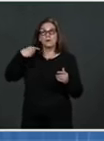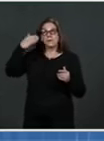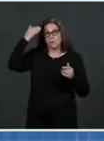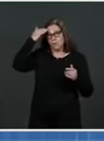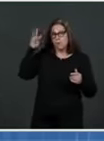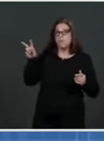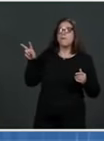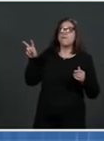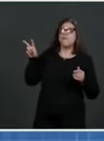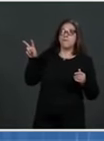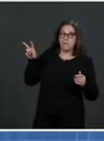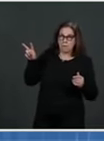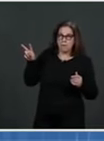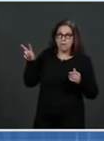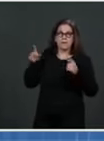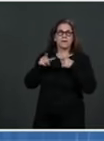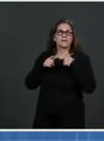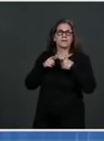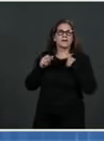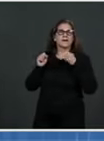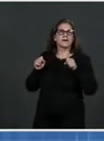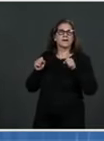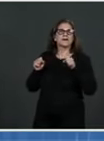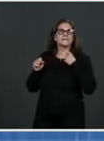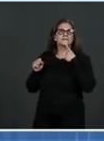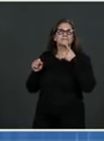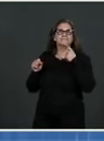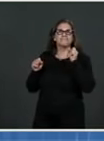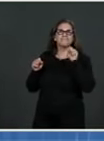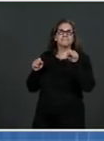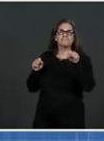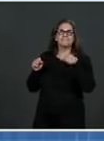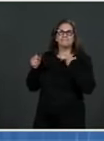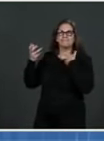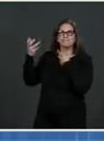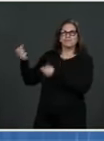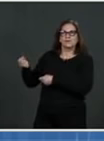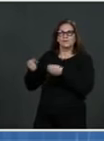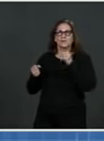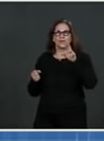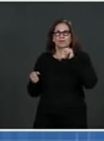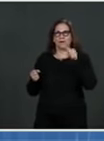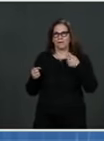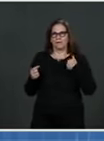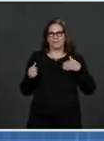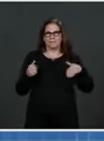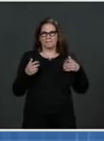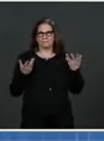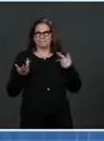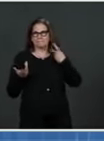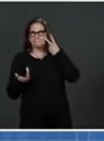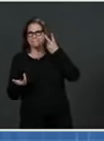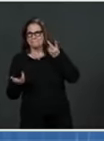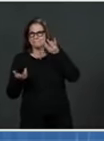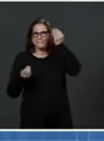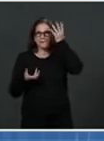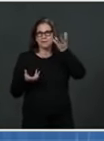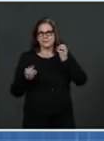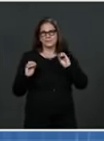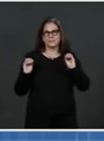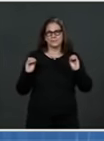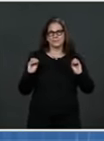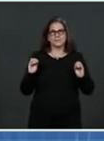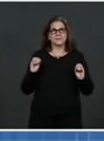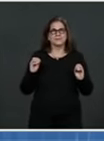read the report first and then get a feel for what they what they really had access to or did not have access